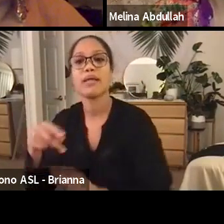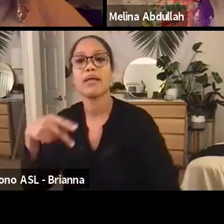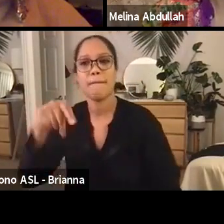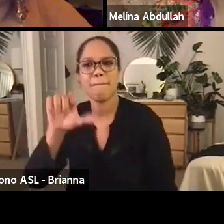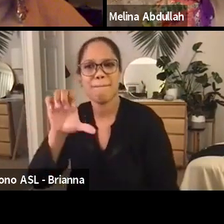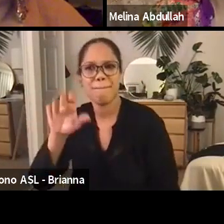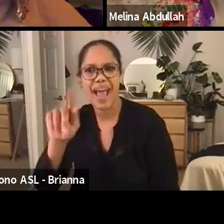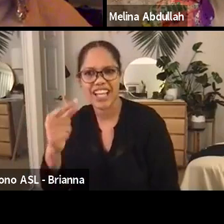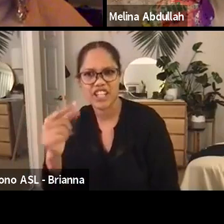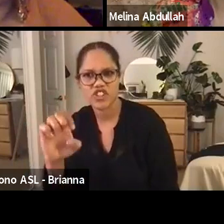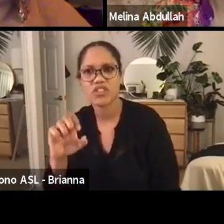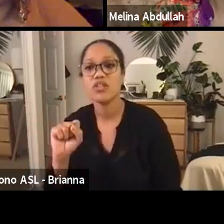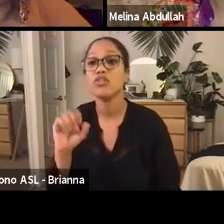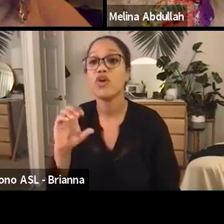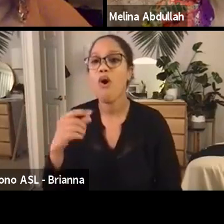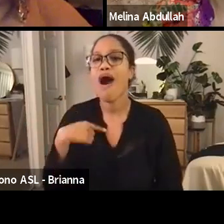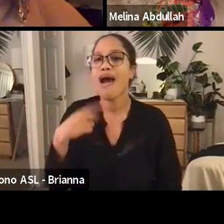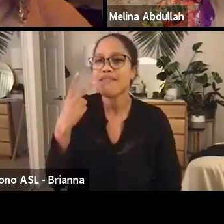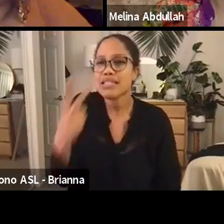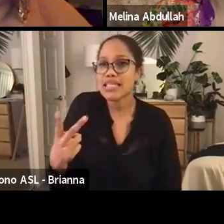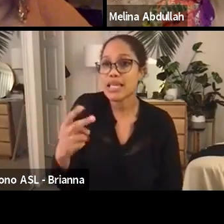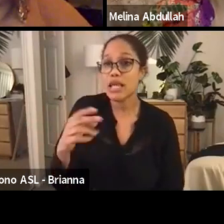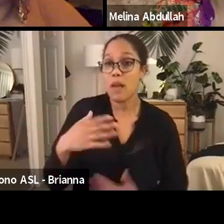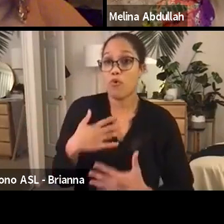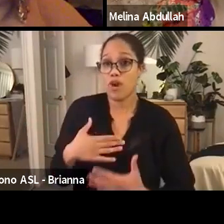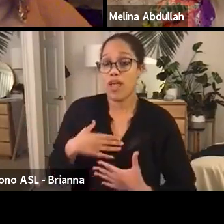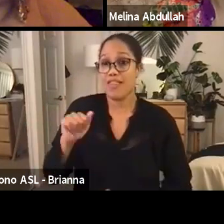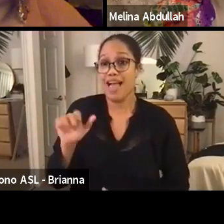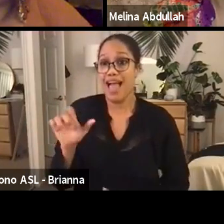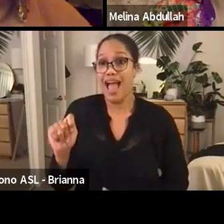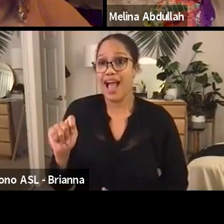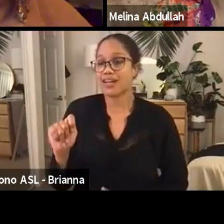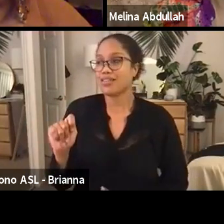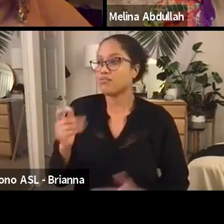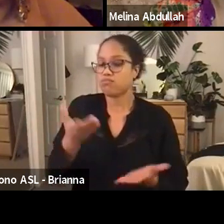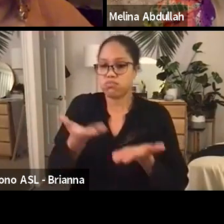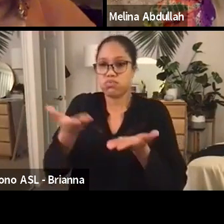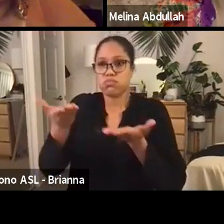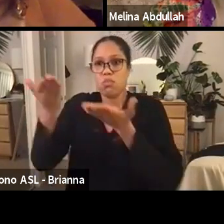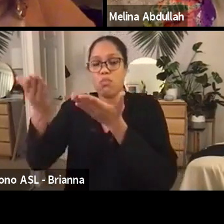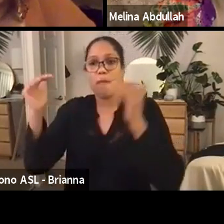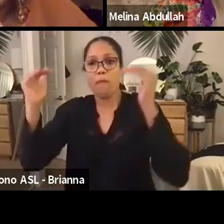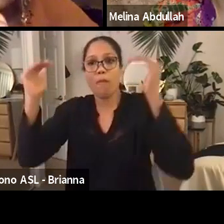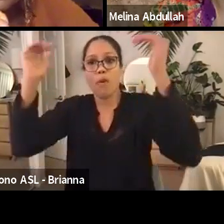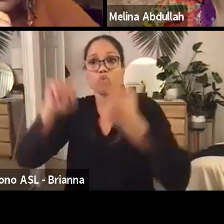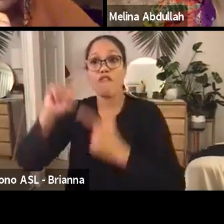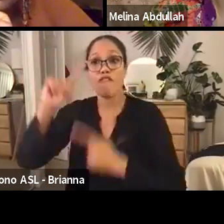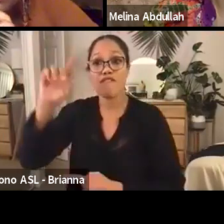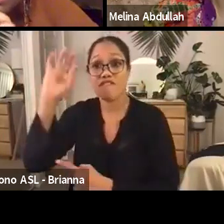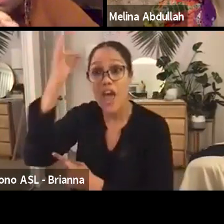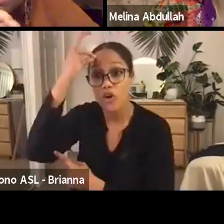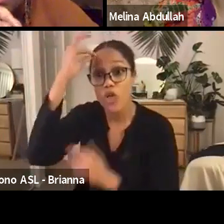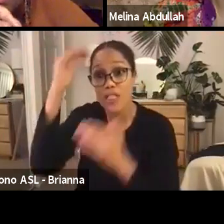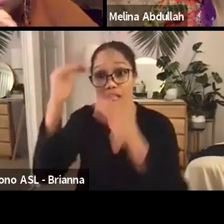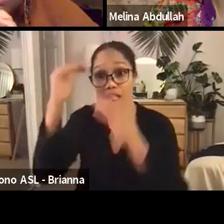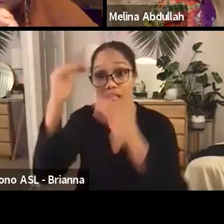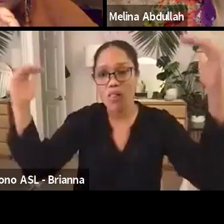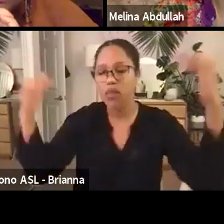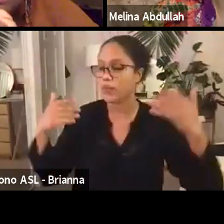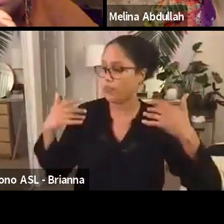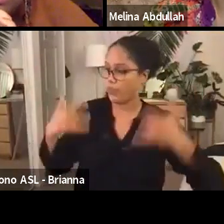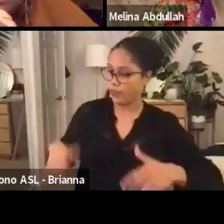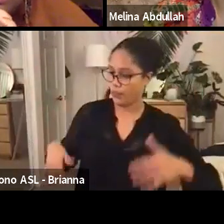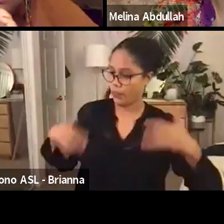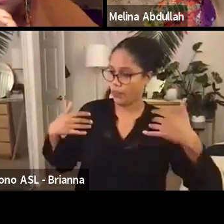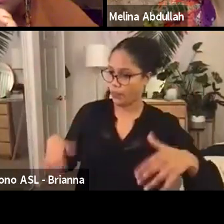so as I see the brief act manifested at the federal level, it is truly a landmark bill that can